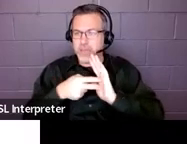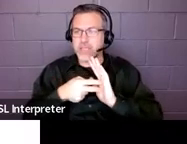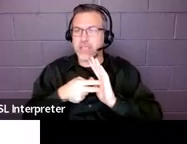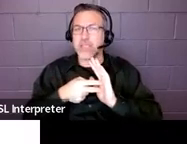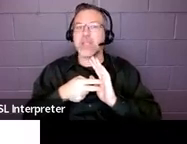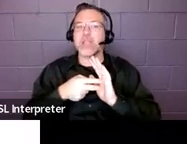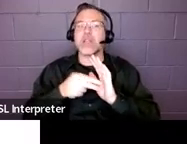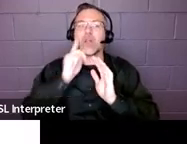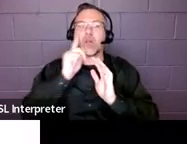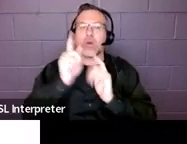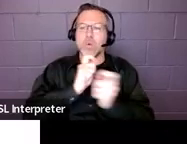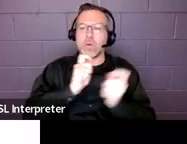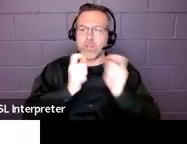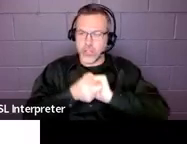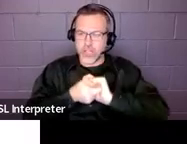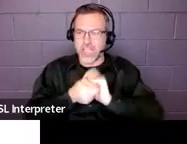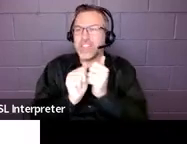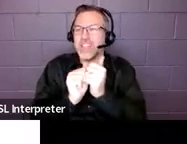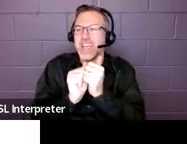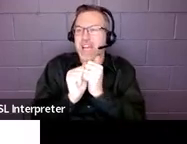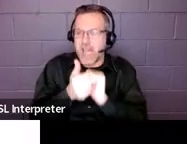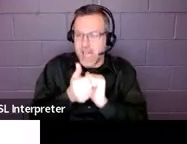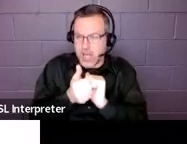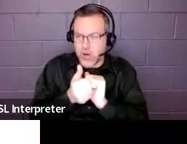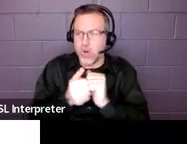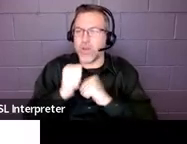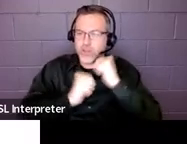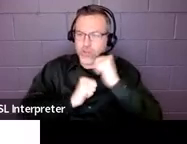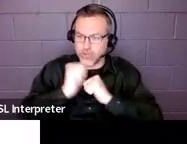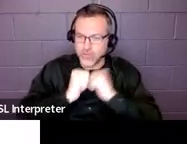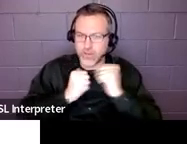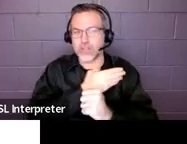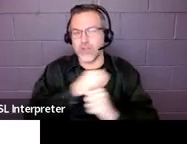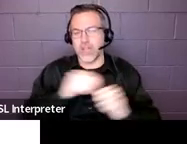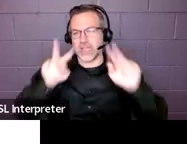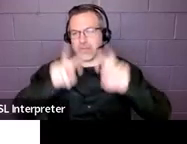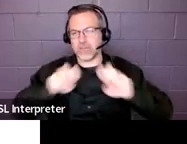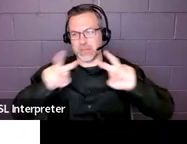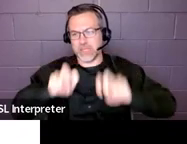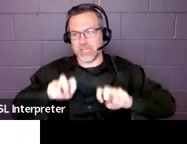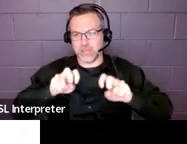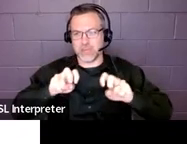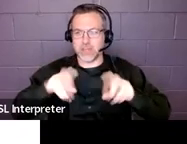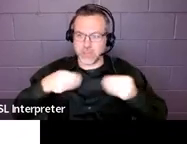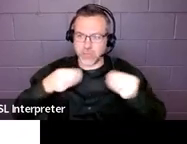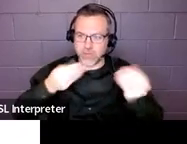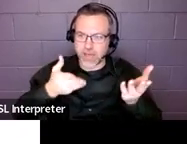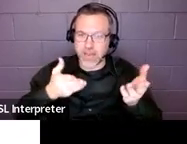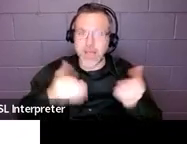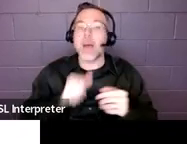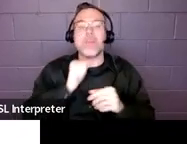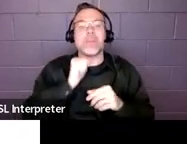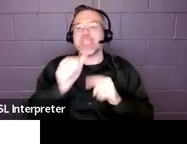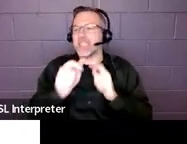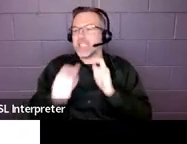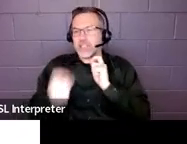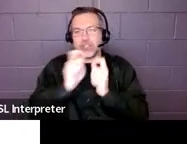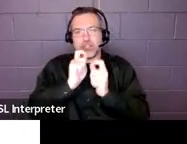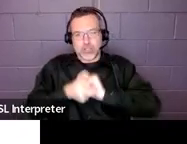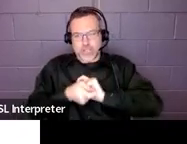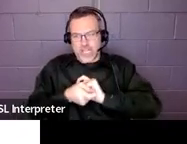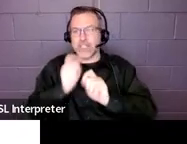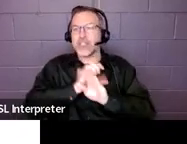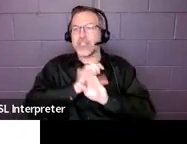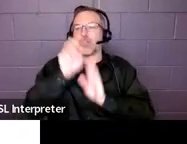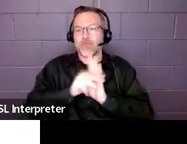the manner in which the instruction and assessment is delivered, but it doesn't alter the curriculum level expectation being measured or